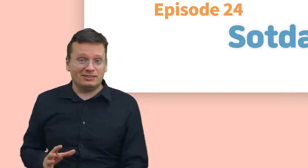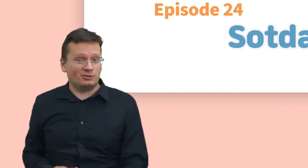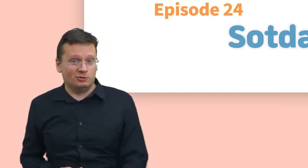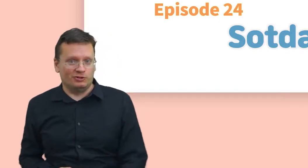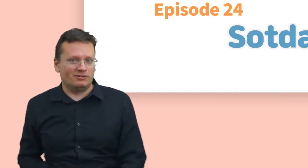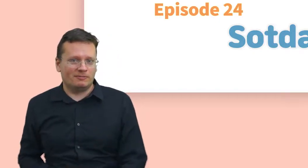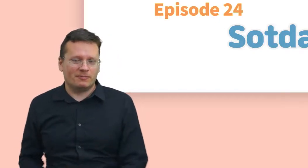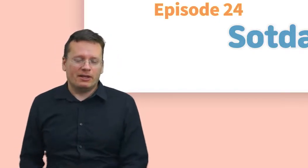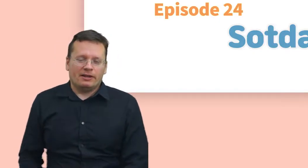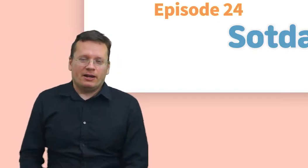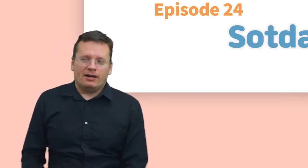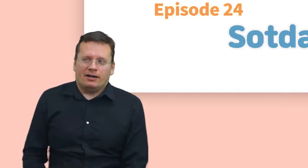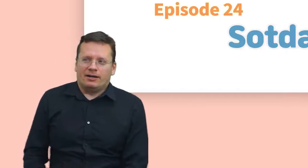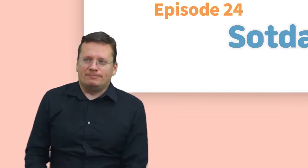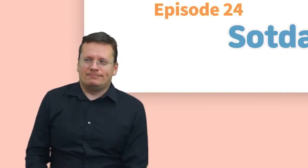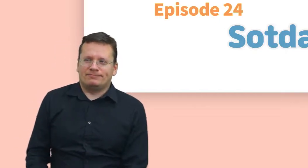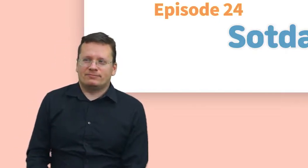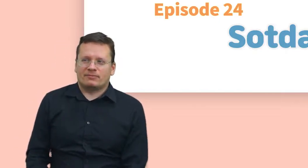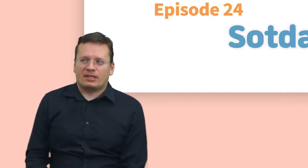and easy tour.